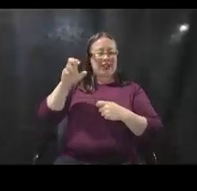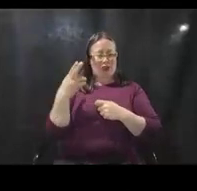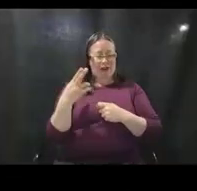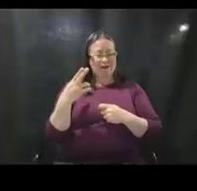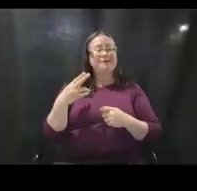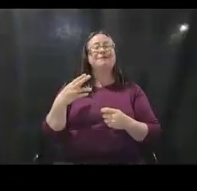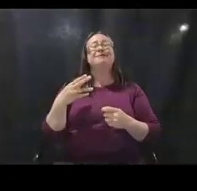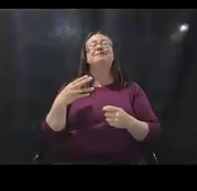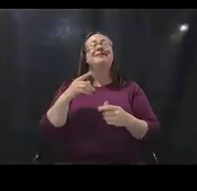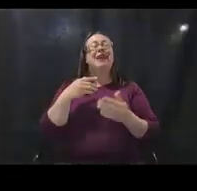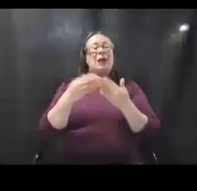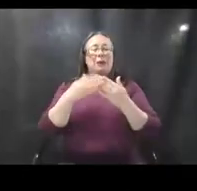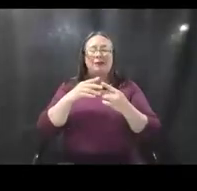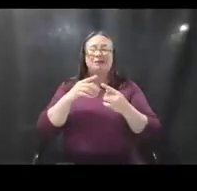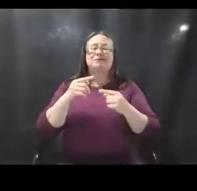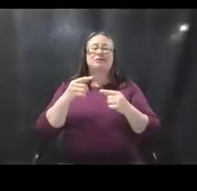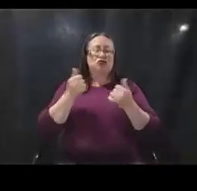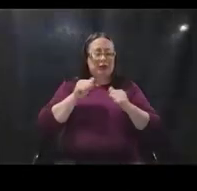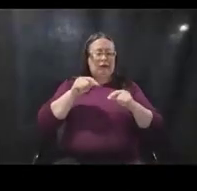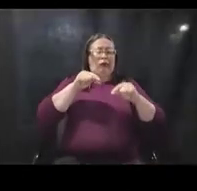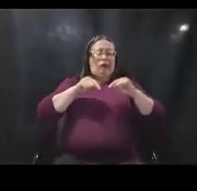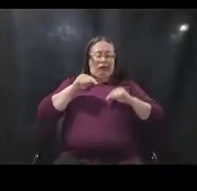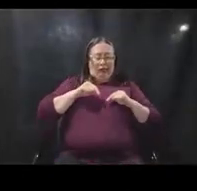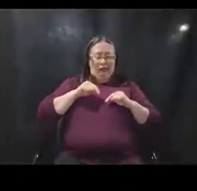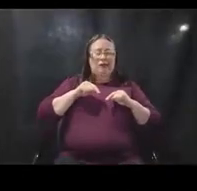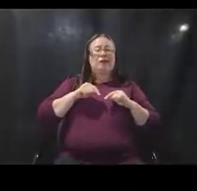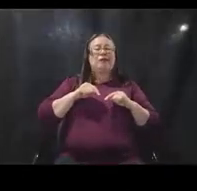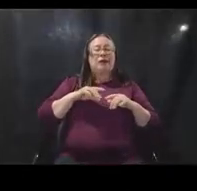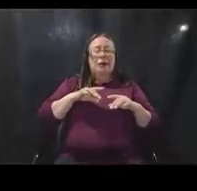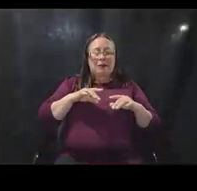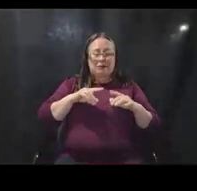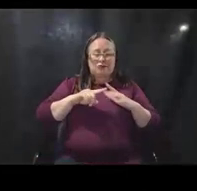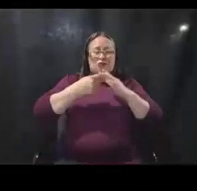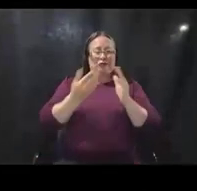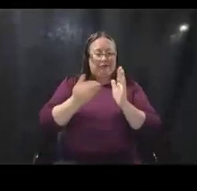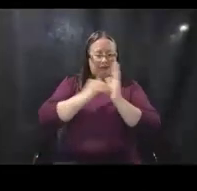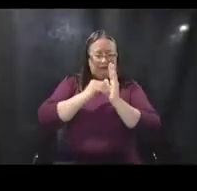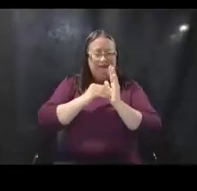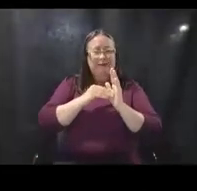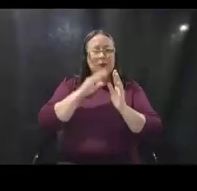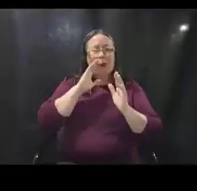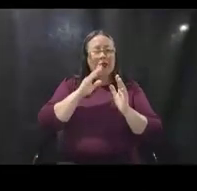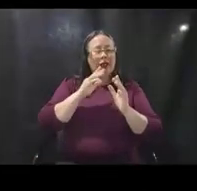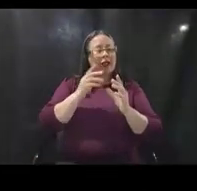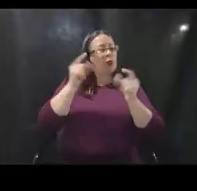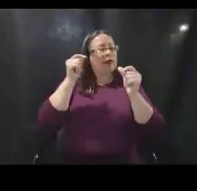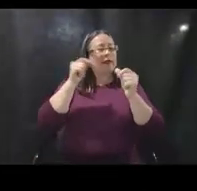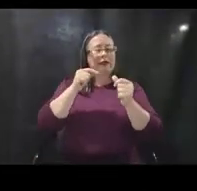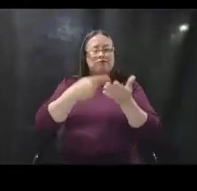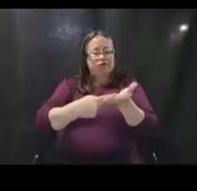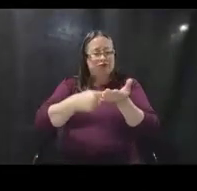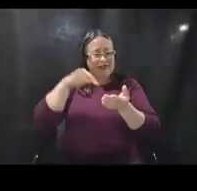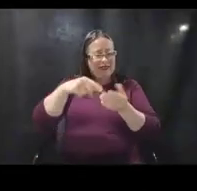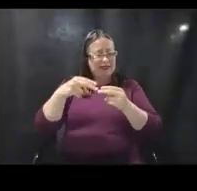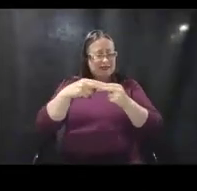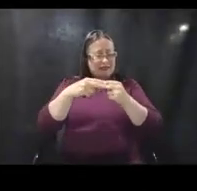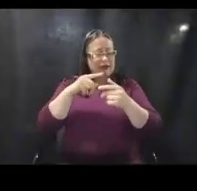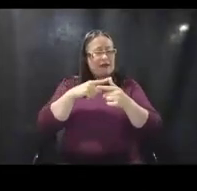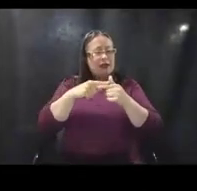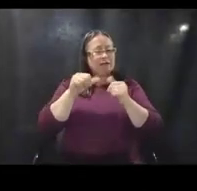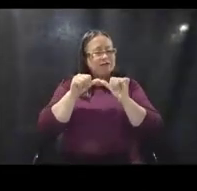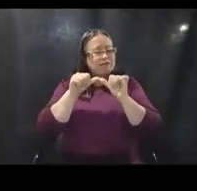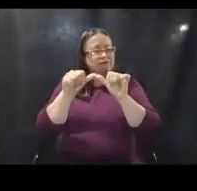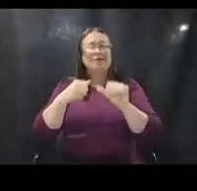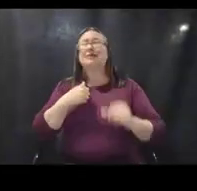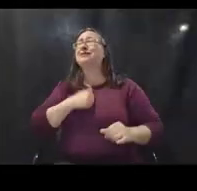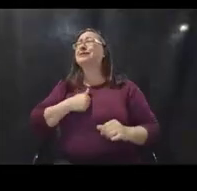so just to very quickly sort of pick up where she left off, I will try to, uh, quickly go over this slide and then we can move forward. And, uh, Sarah,